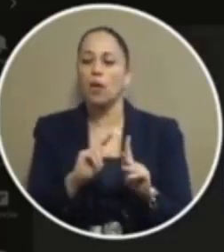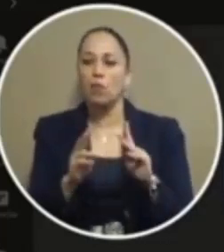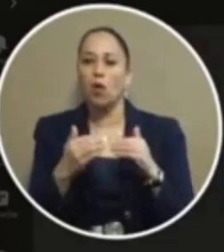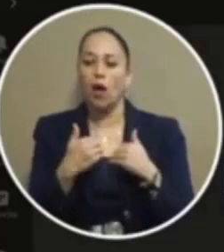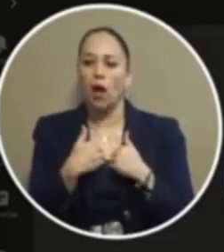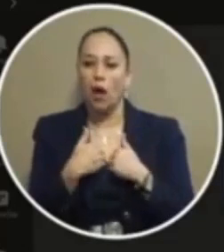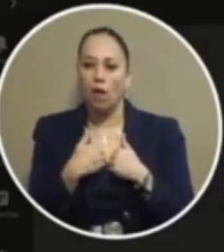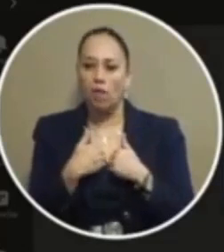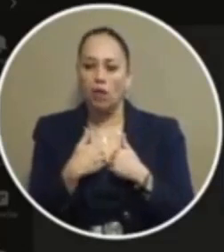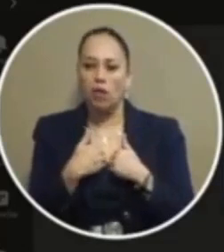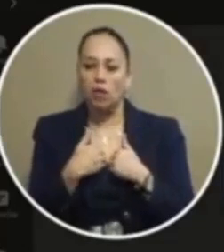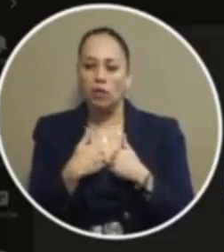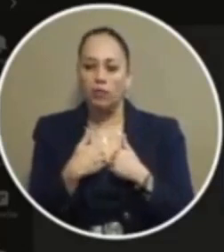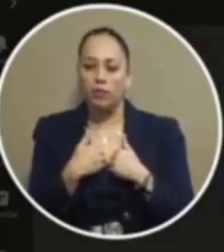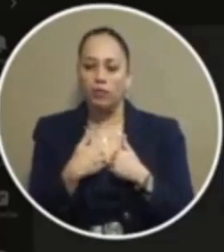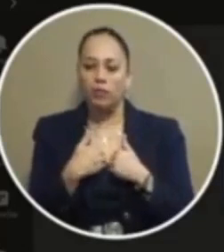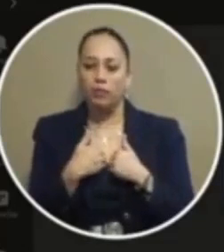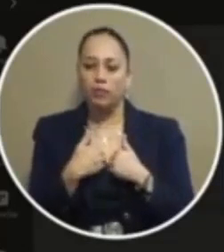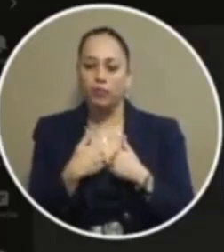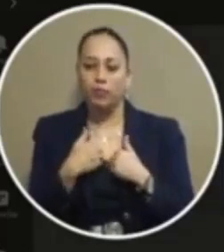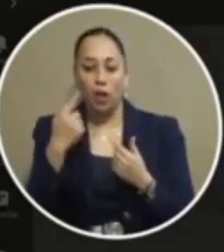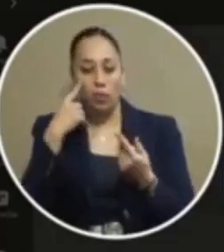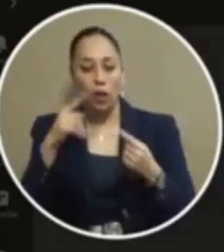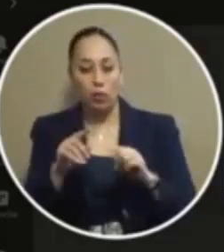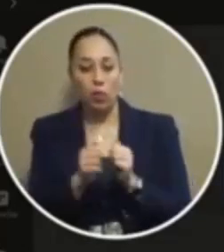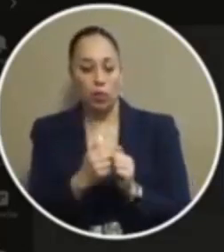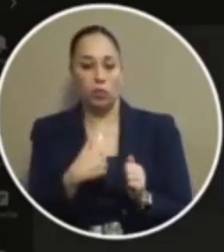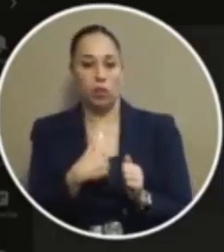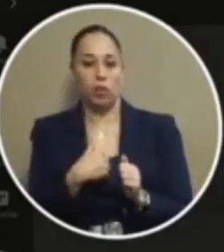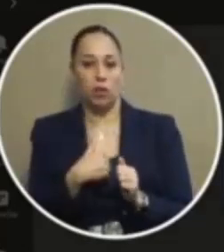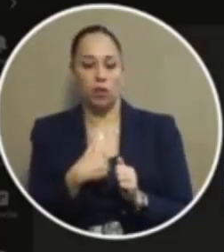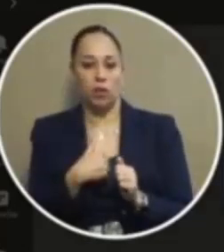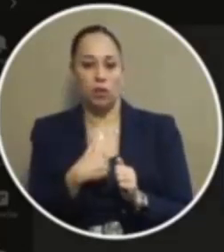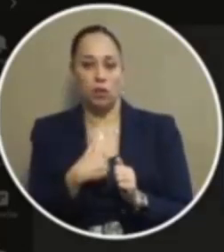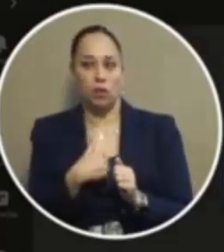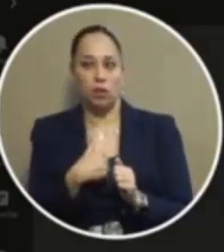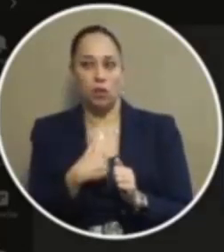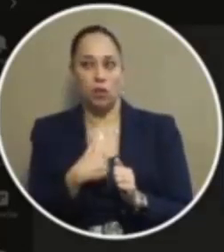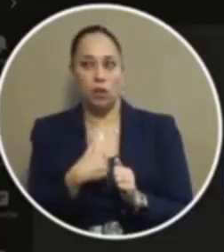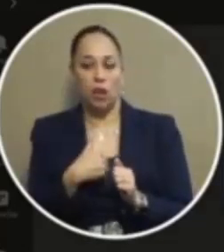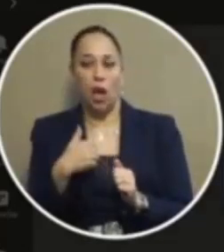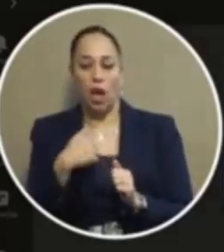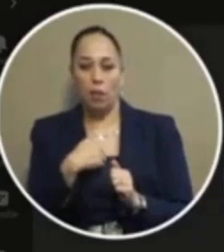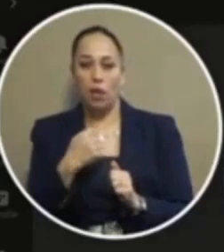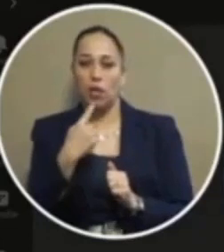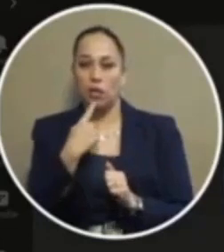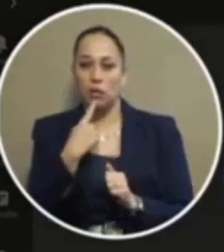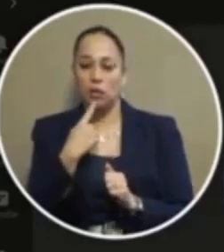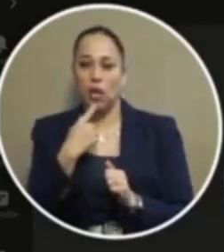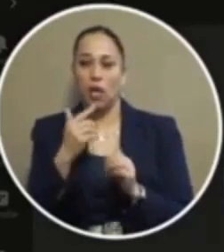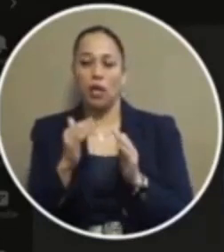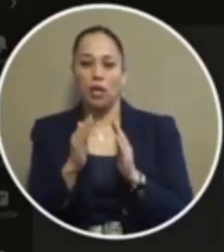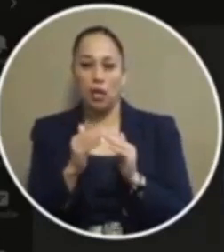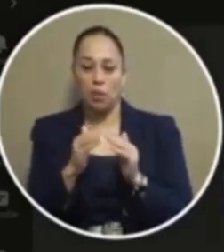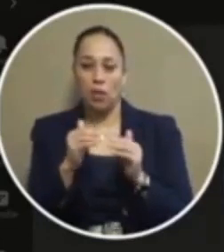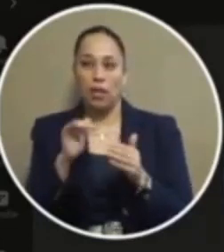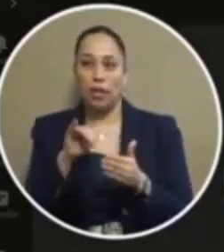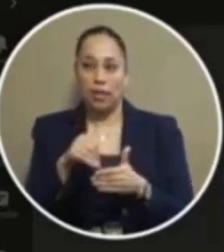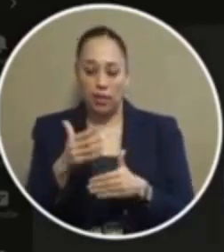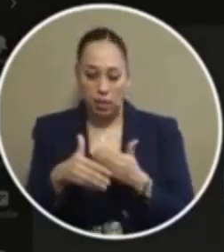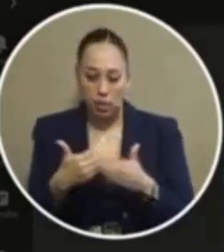uh some people that agree with me um i will say the meeting that i had in this process